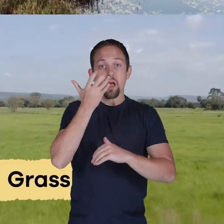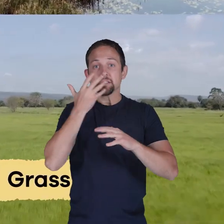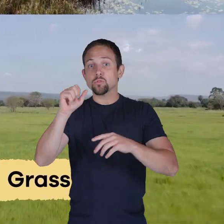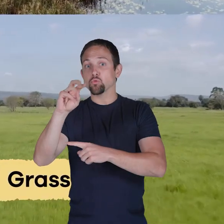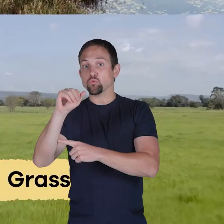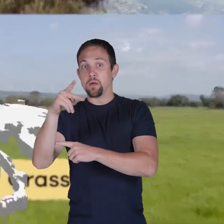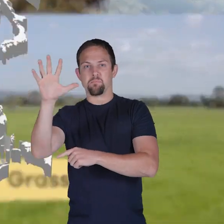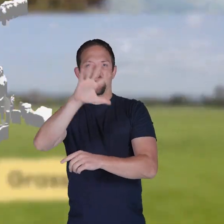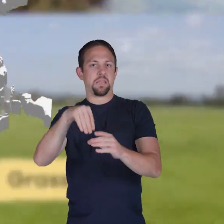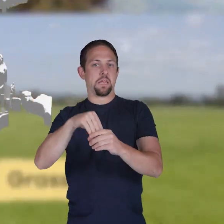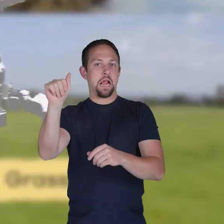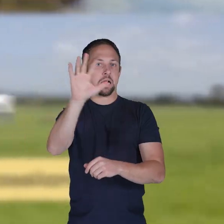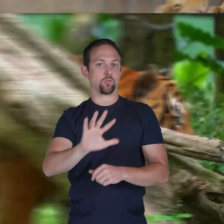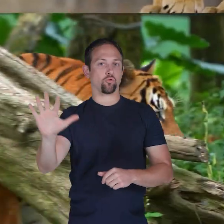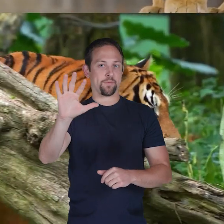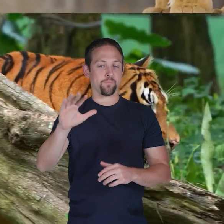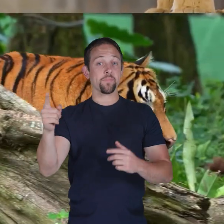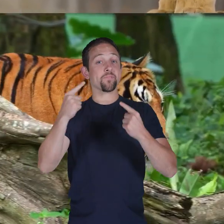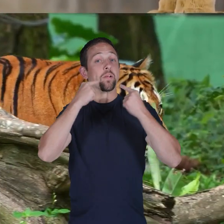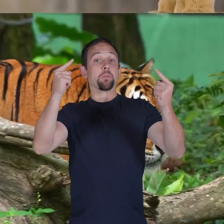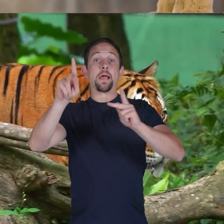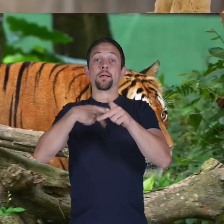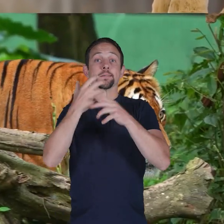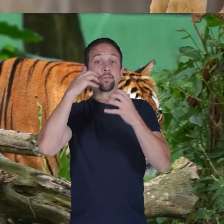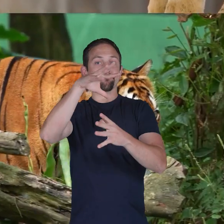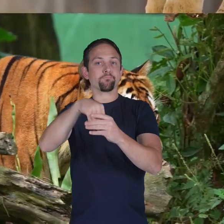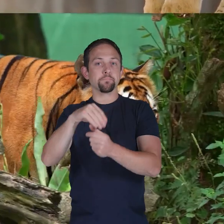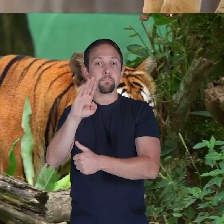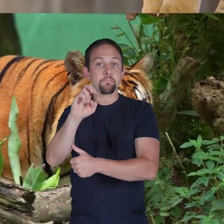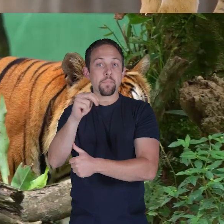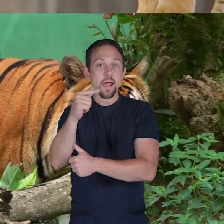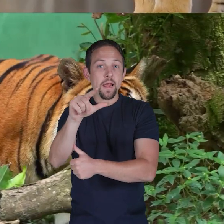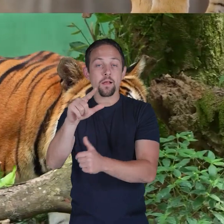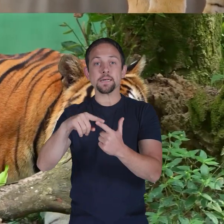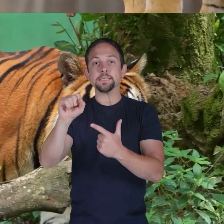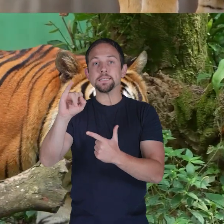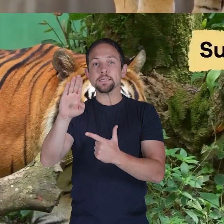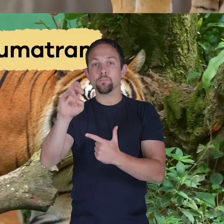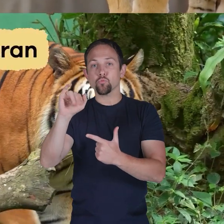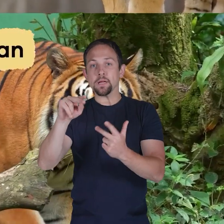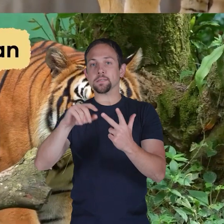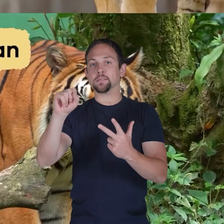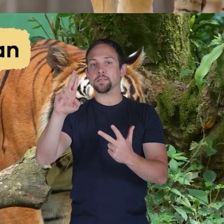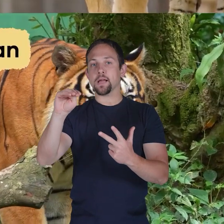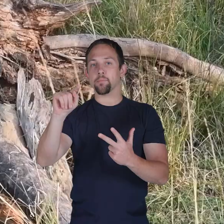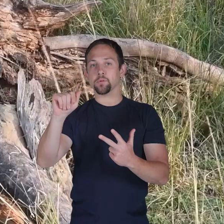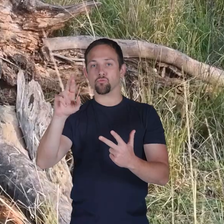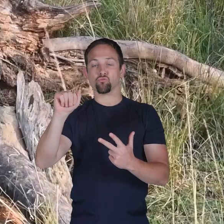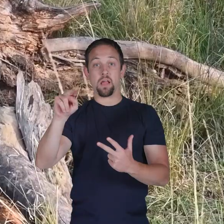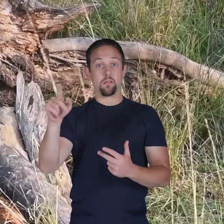and even swamps throughout Asia. The most famous kinds of tigers include the Bengal, Siberian, and Sumatran,